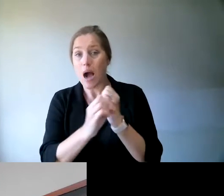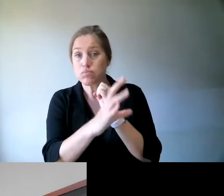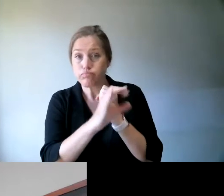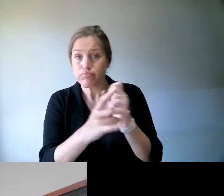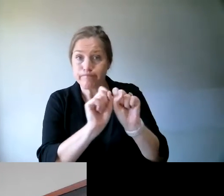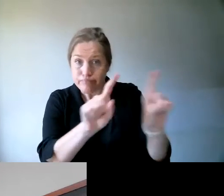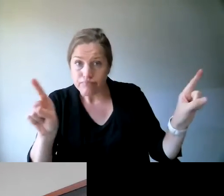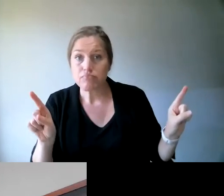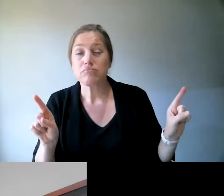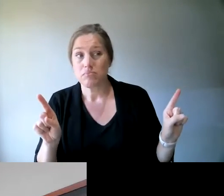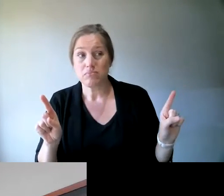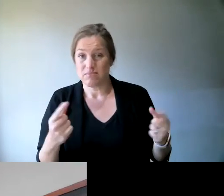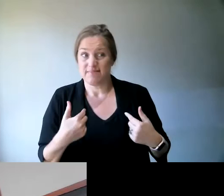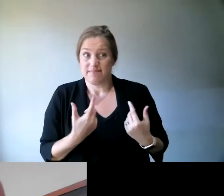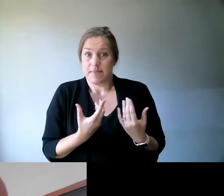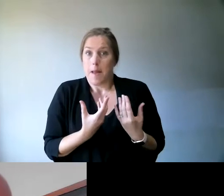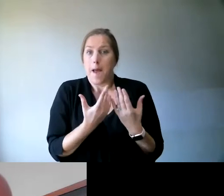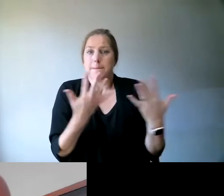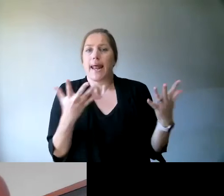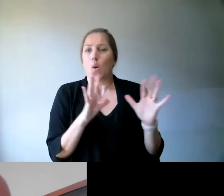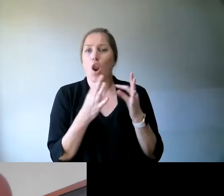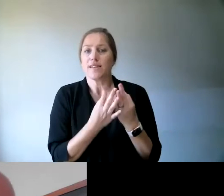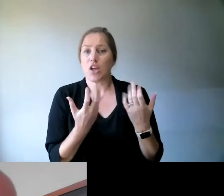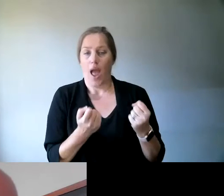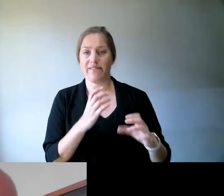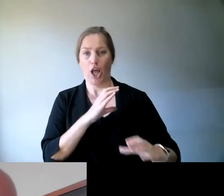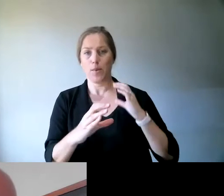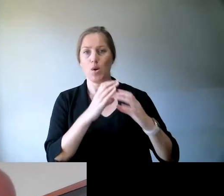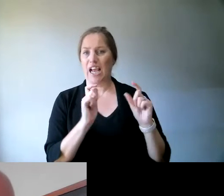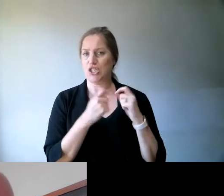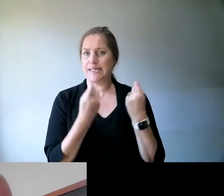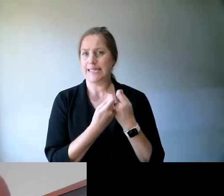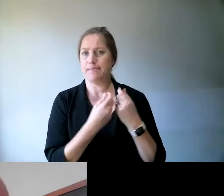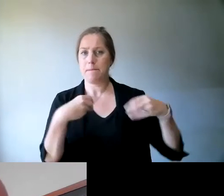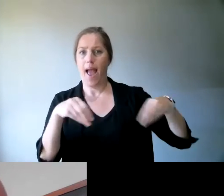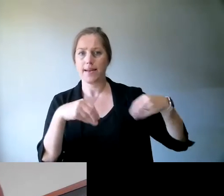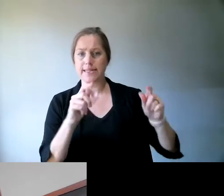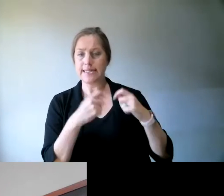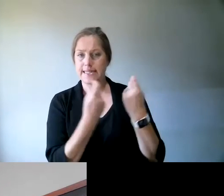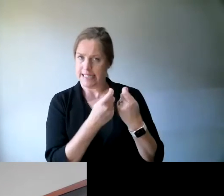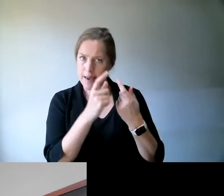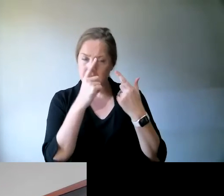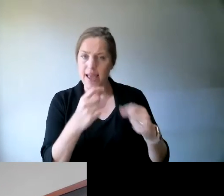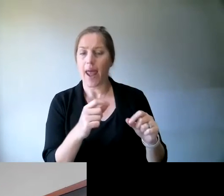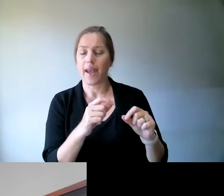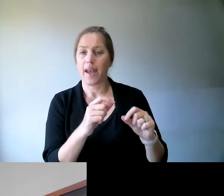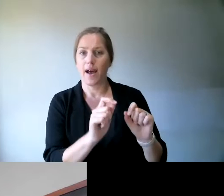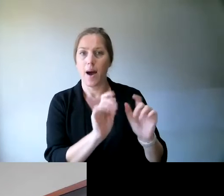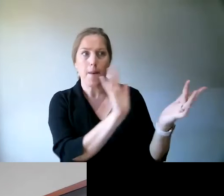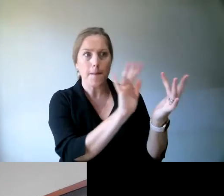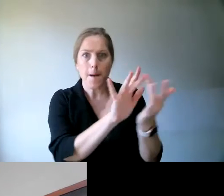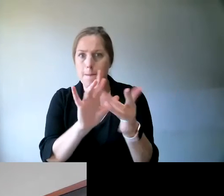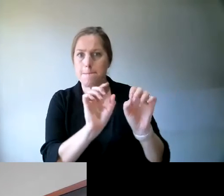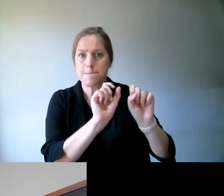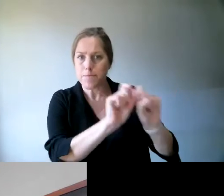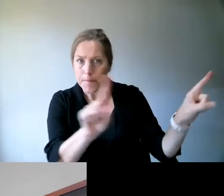paid staff doing this work. So in some in some ways, it's it's almost